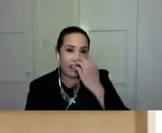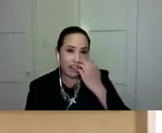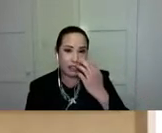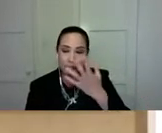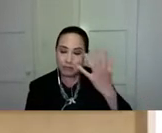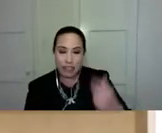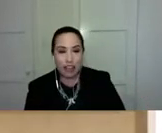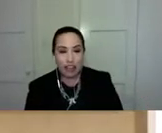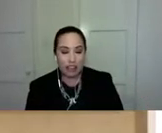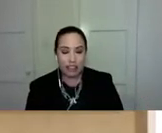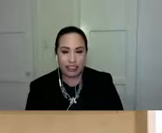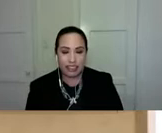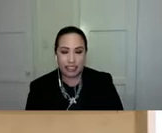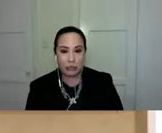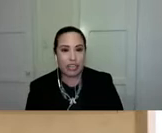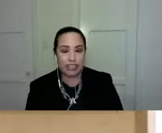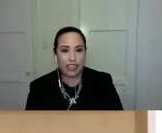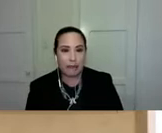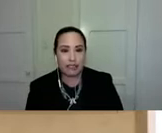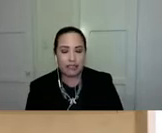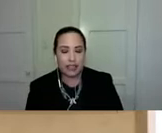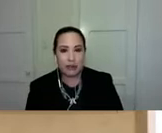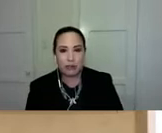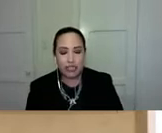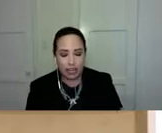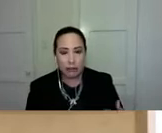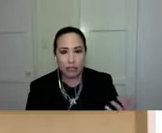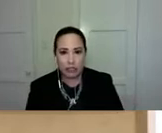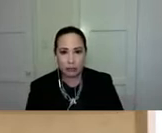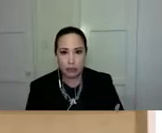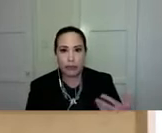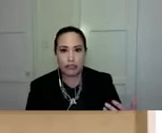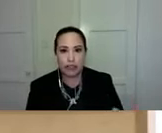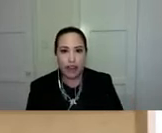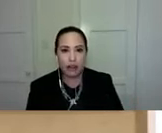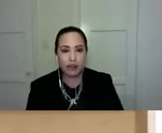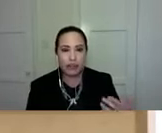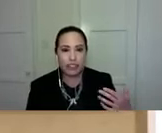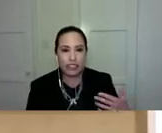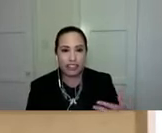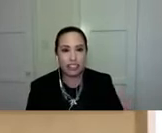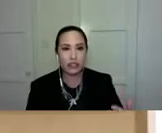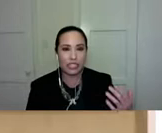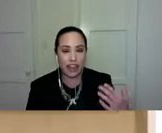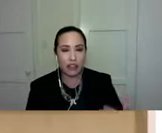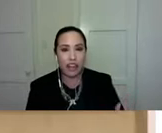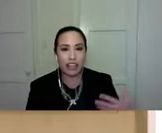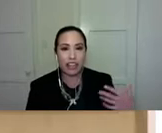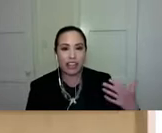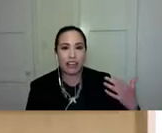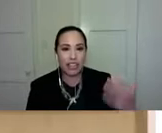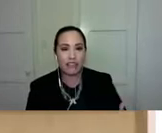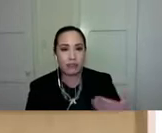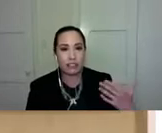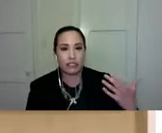um this is what has happened so it really kind of put into perspective how the history and how long